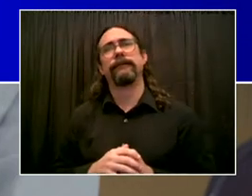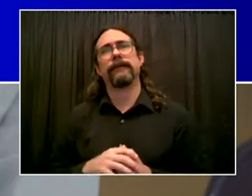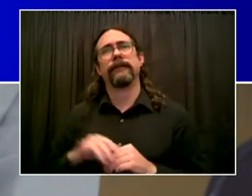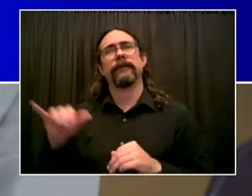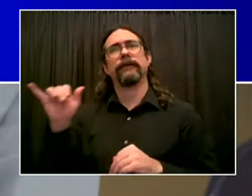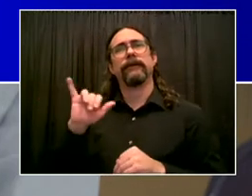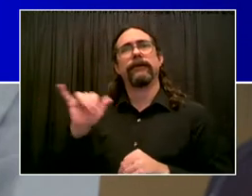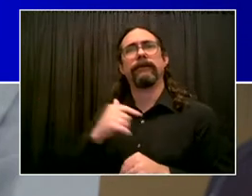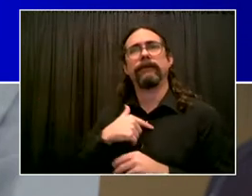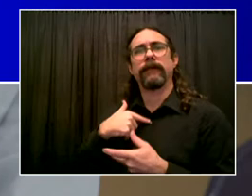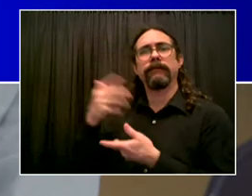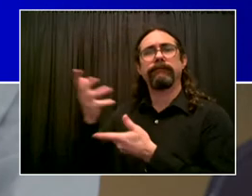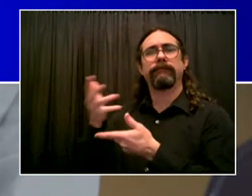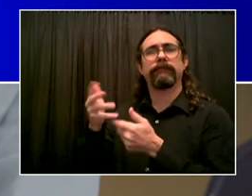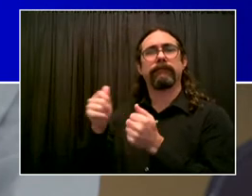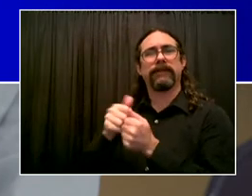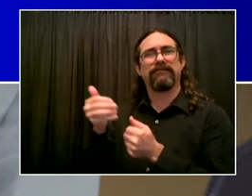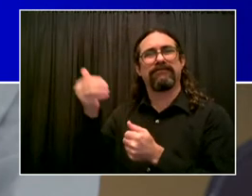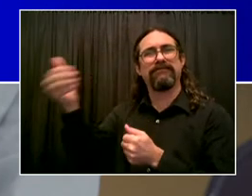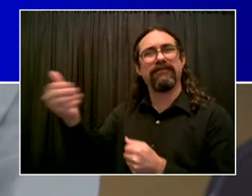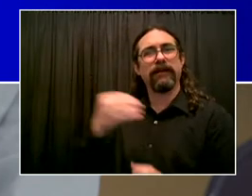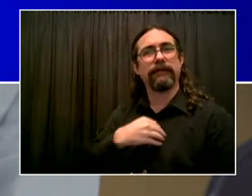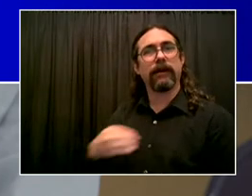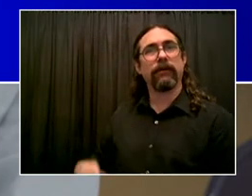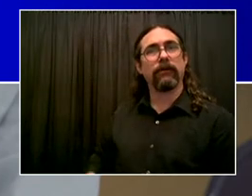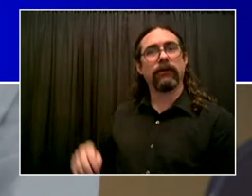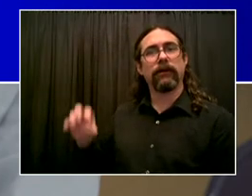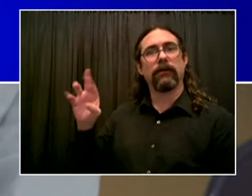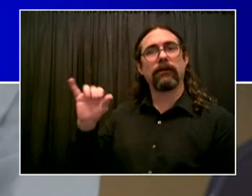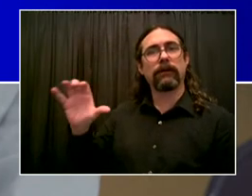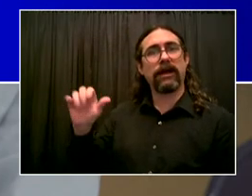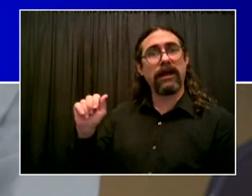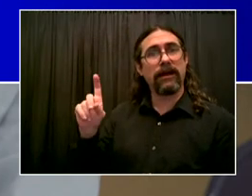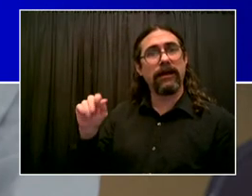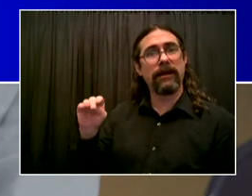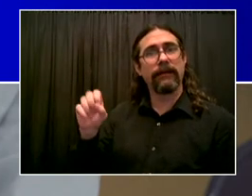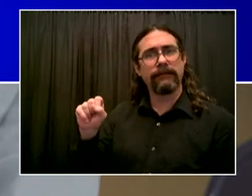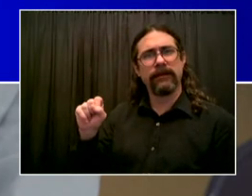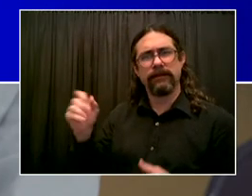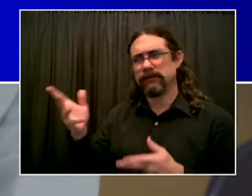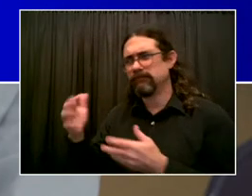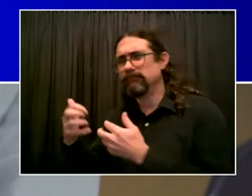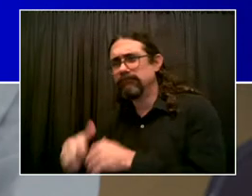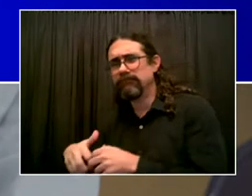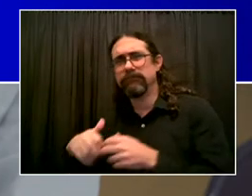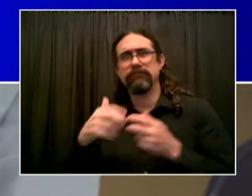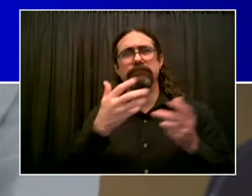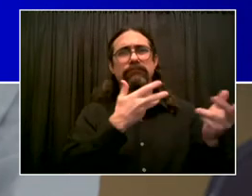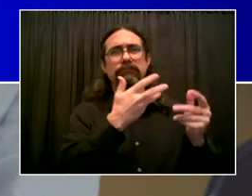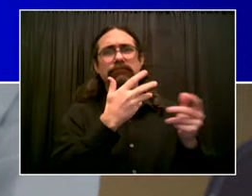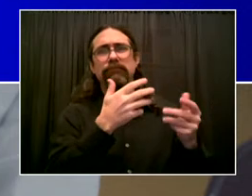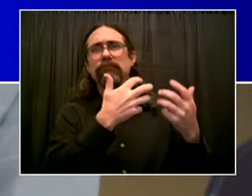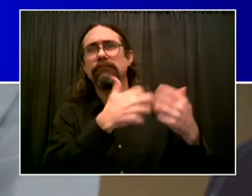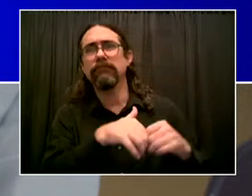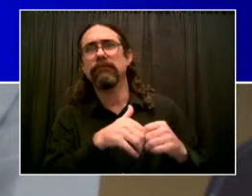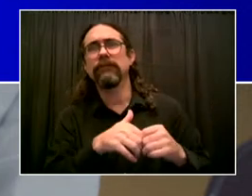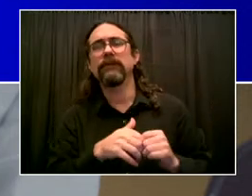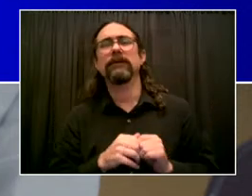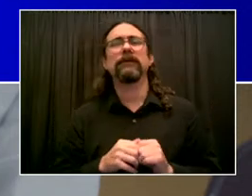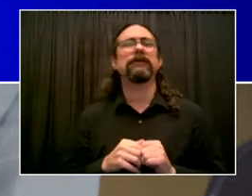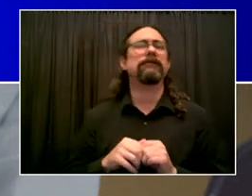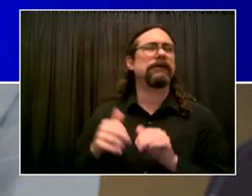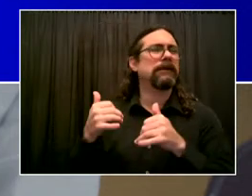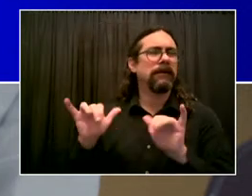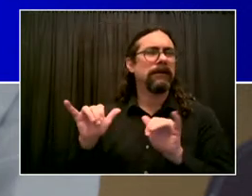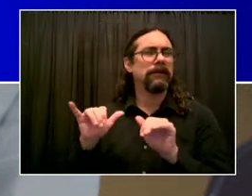Everyone focused together on getting all the facts about Omicron and making decisions based on the data and